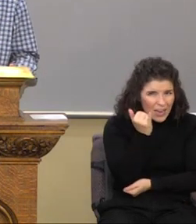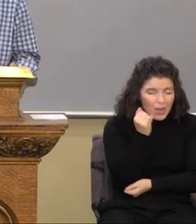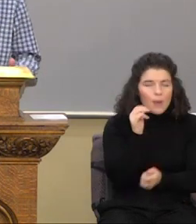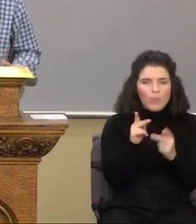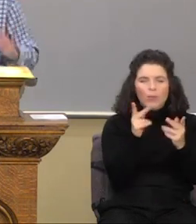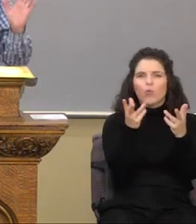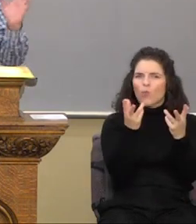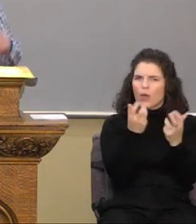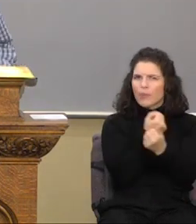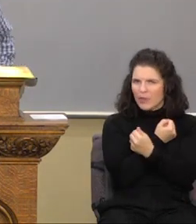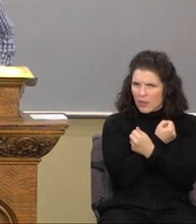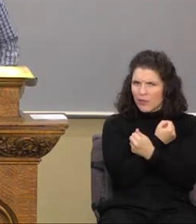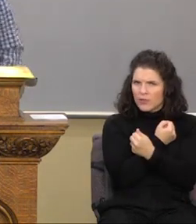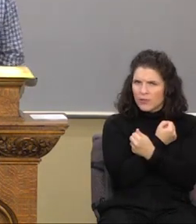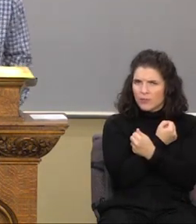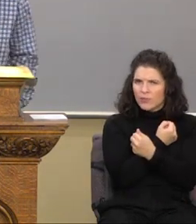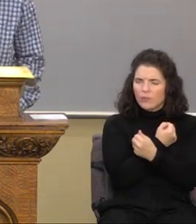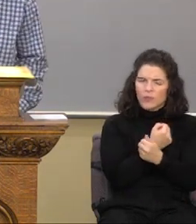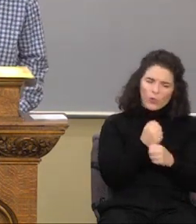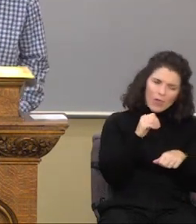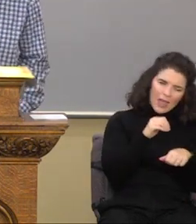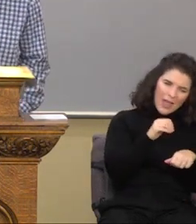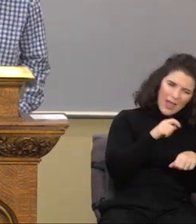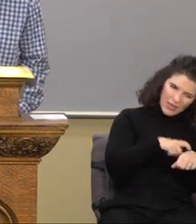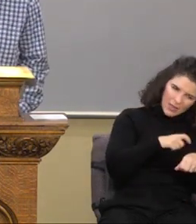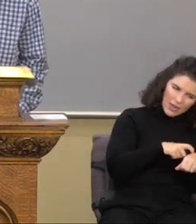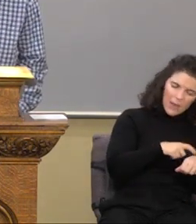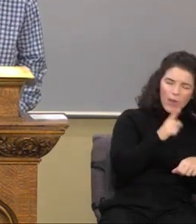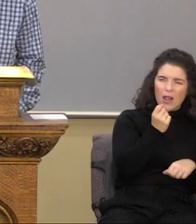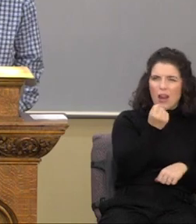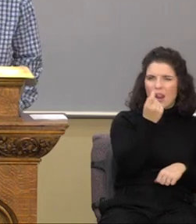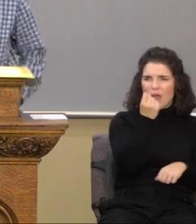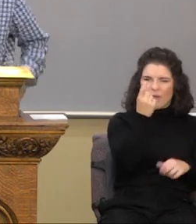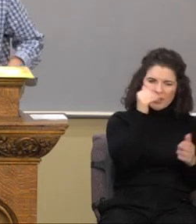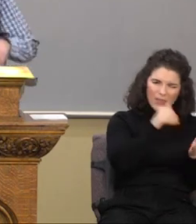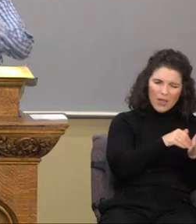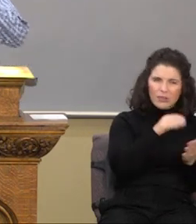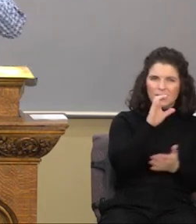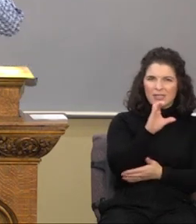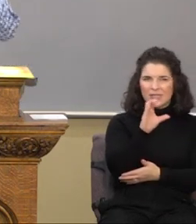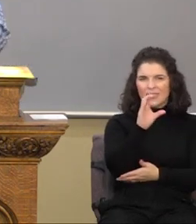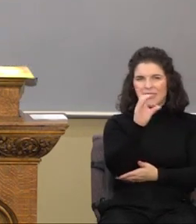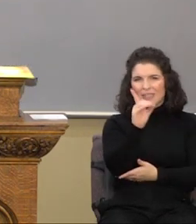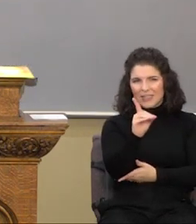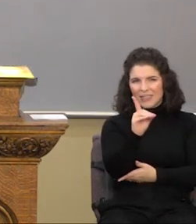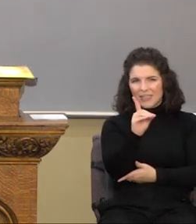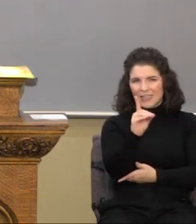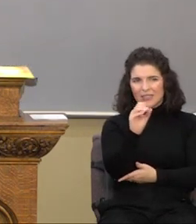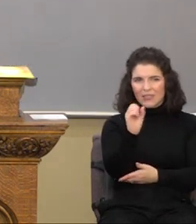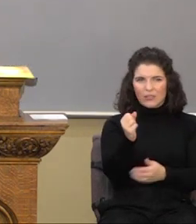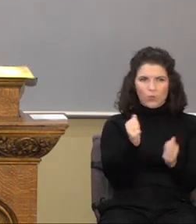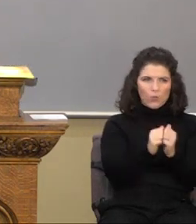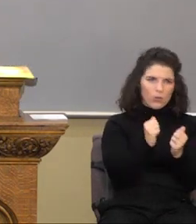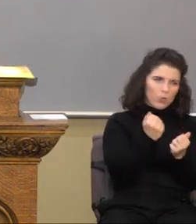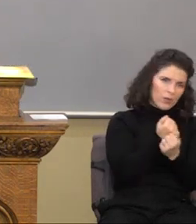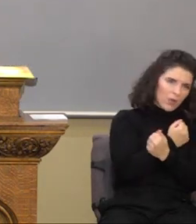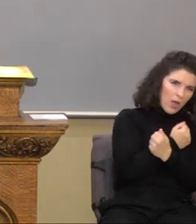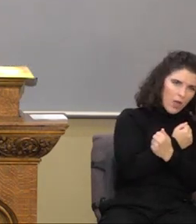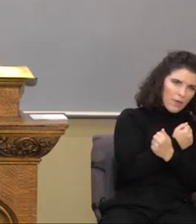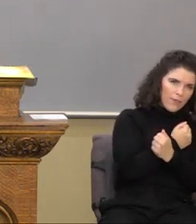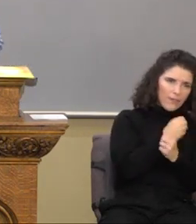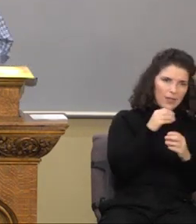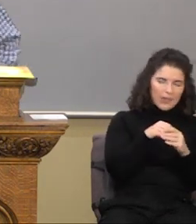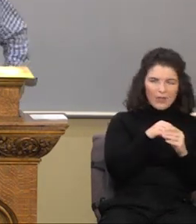There were at the time eleven thousand CDs with the word love in the title.